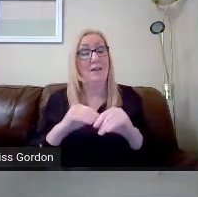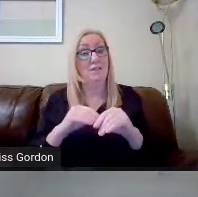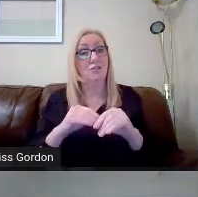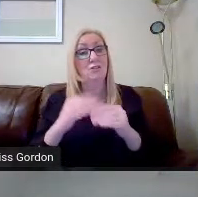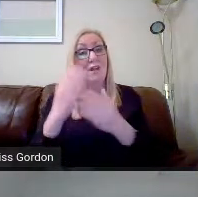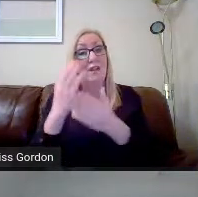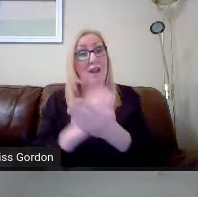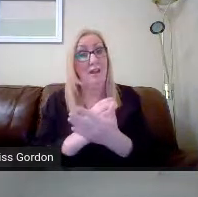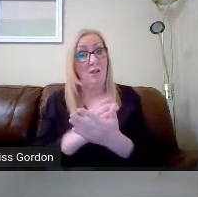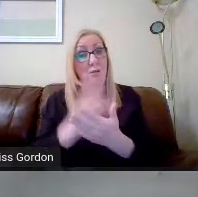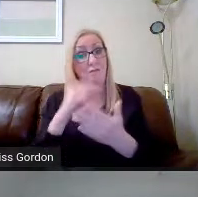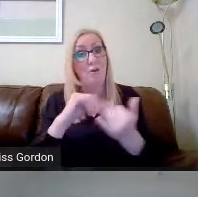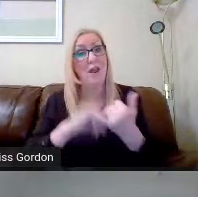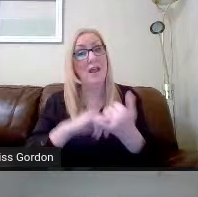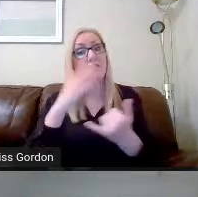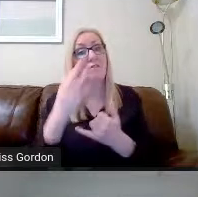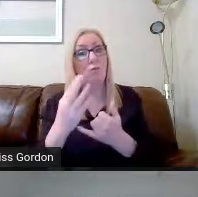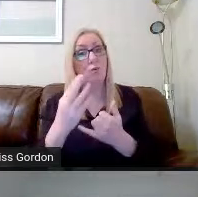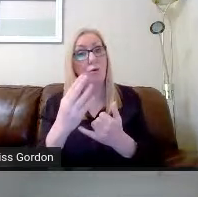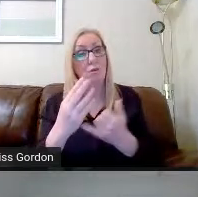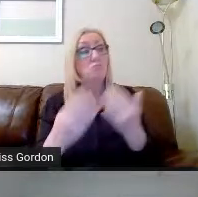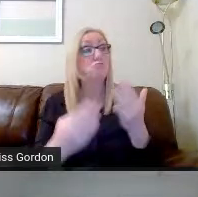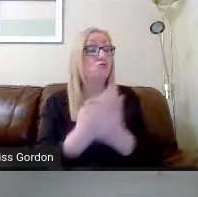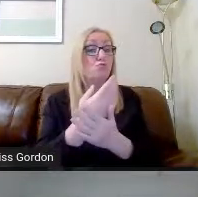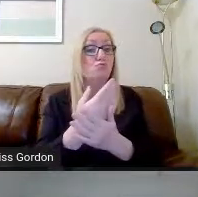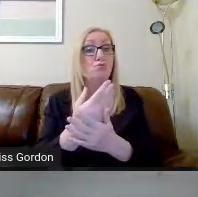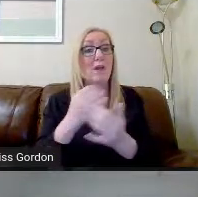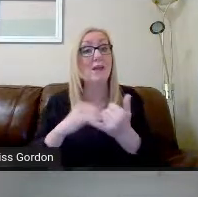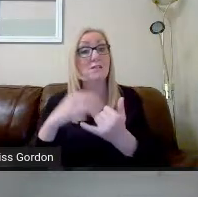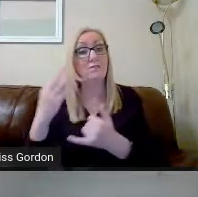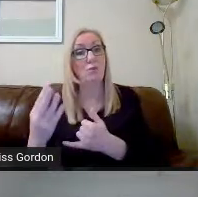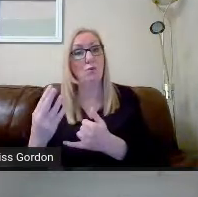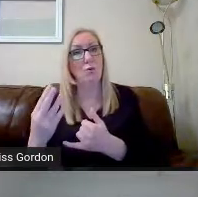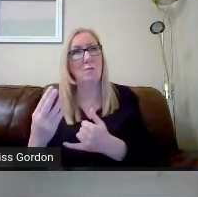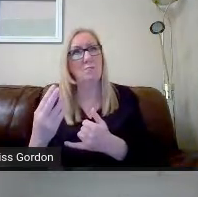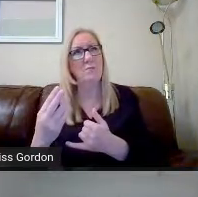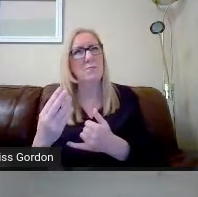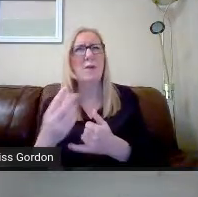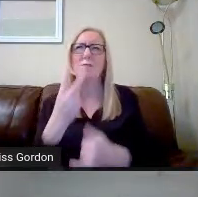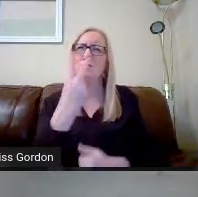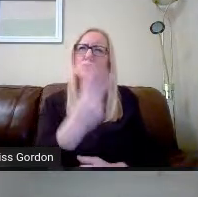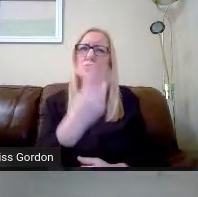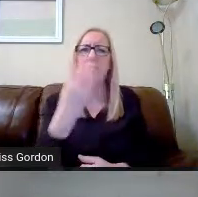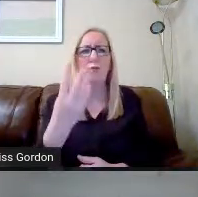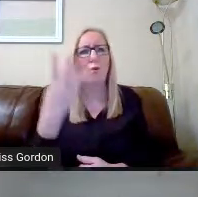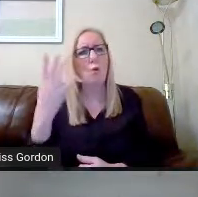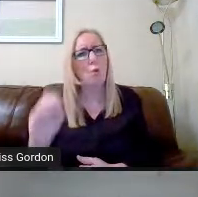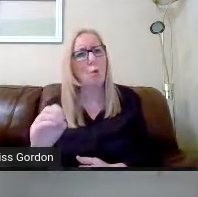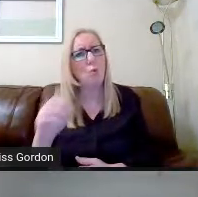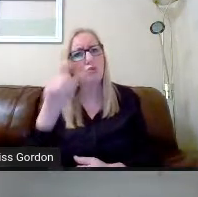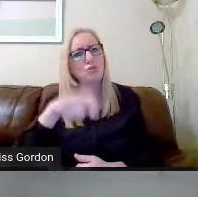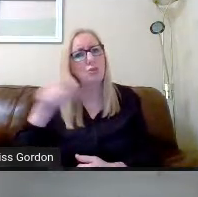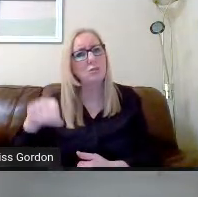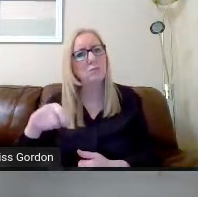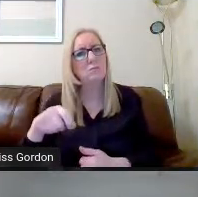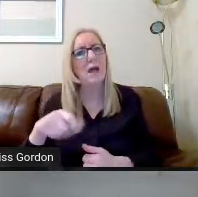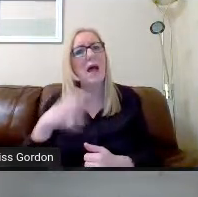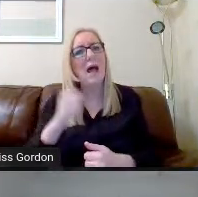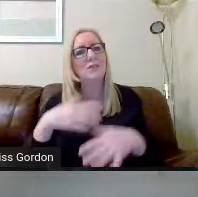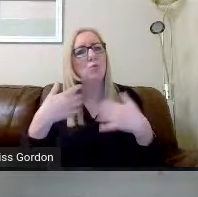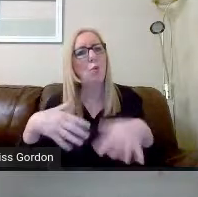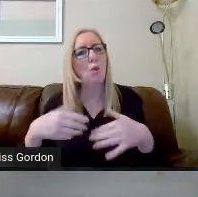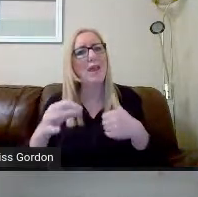year, the new fourth year, the current third year. And out of 240 students, I only had to re-interview seven.